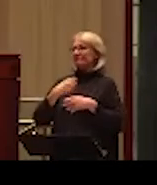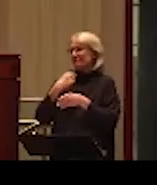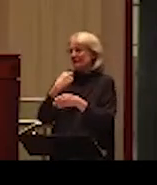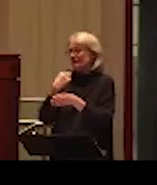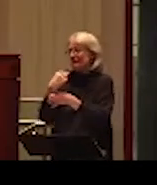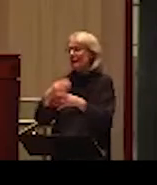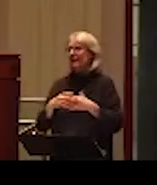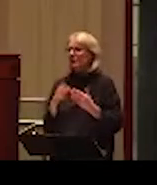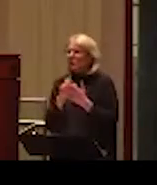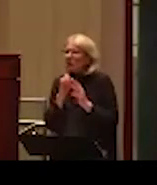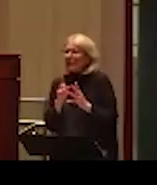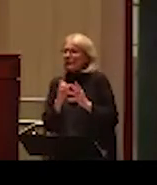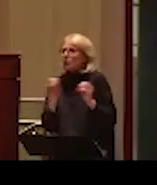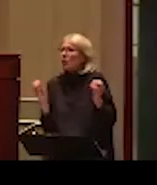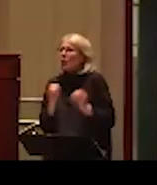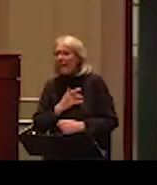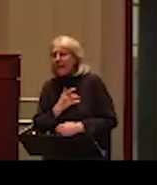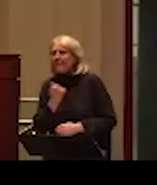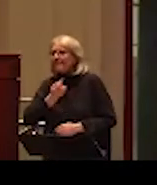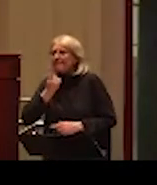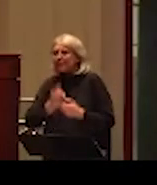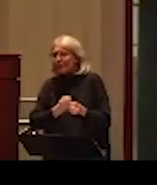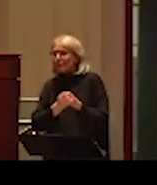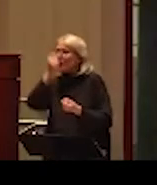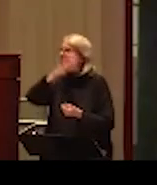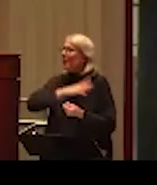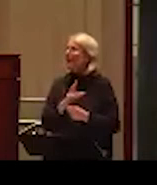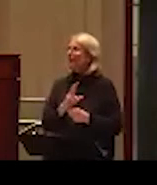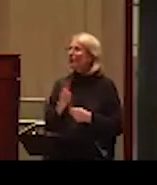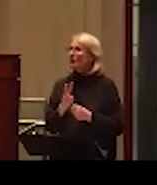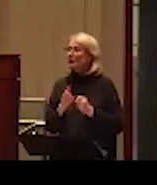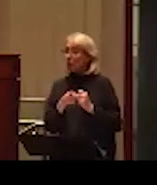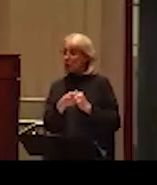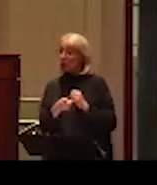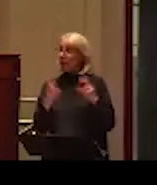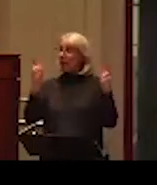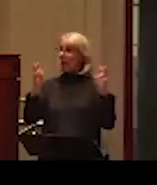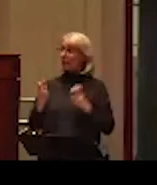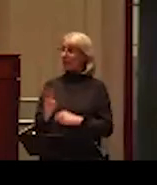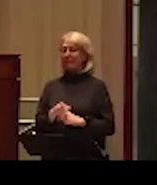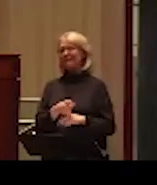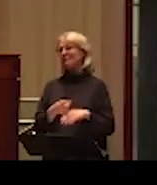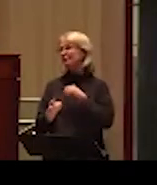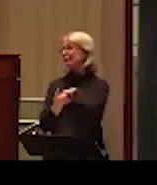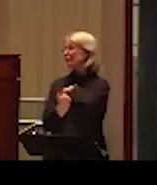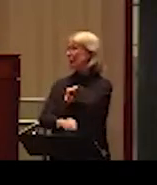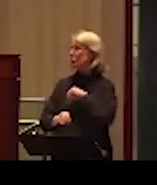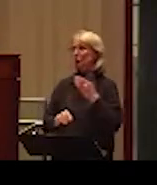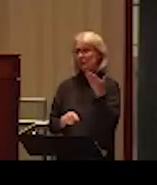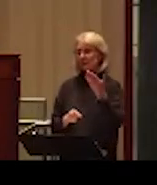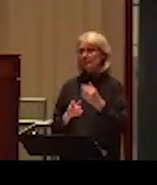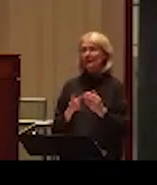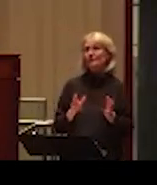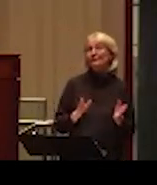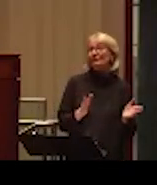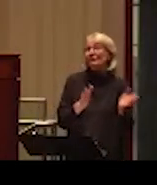support to male victims. In fact, they were kind of punished for their own victimization. And now, with this, I would like to